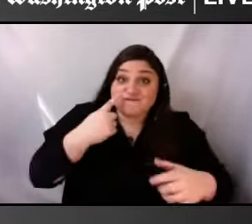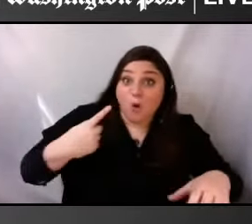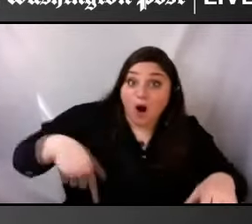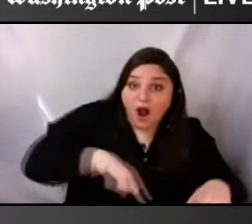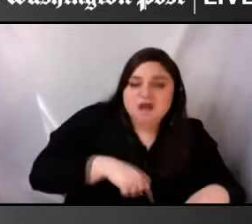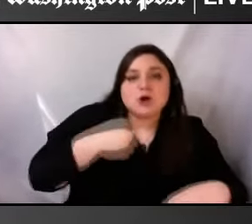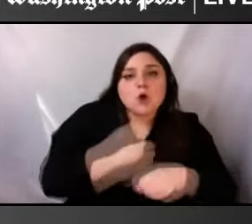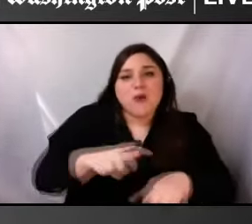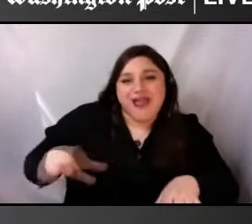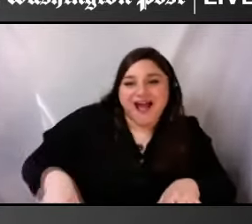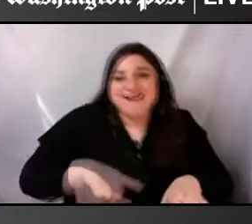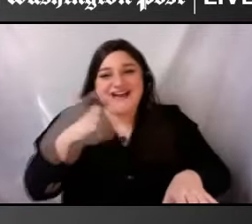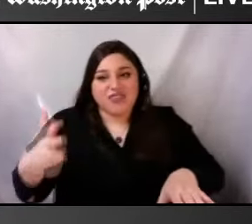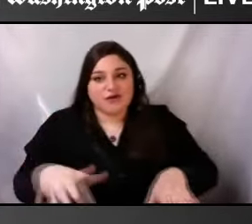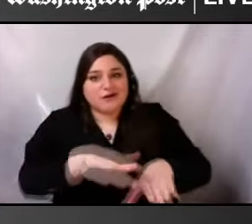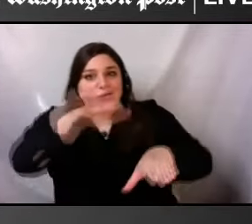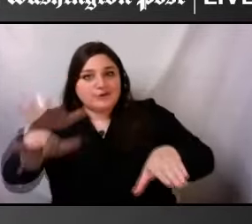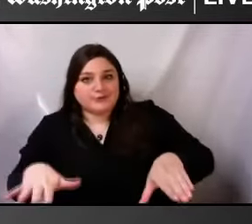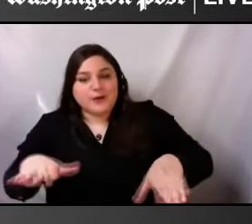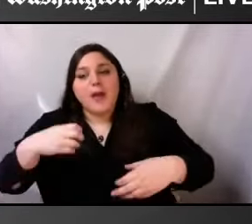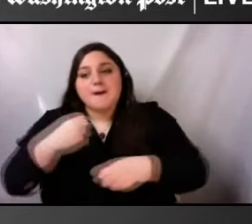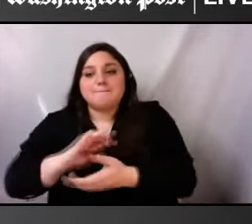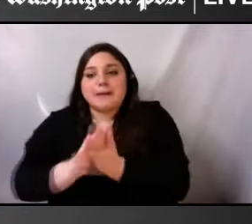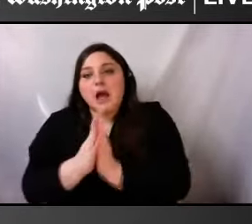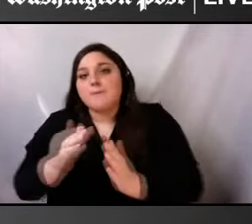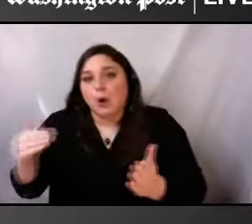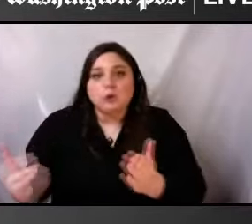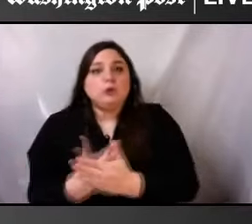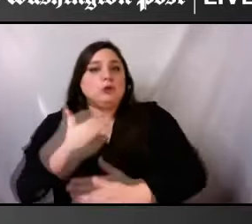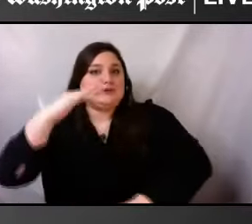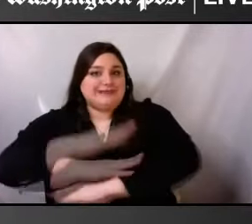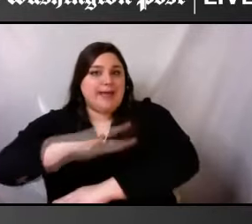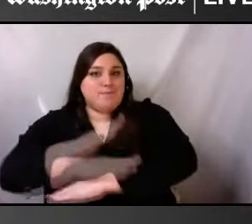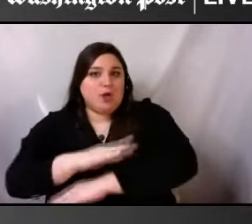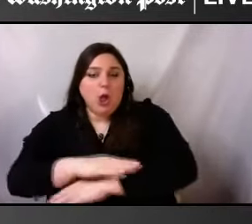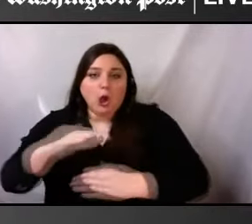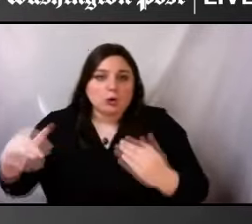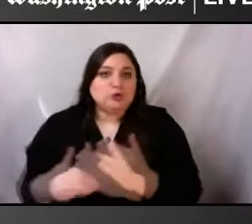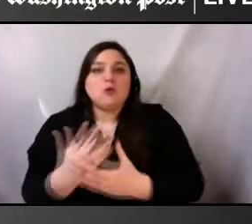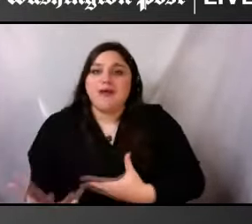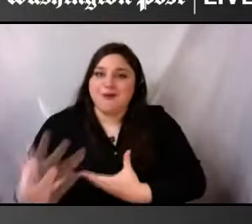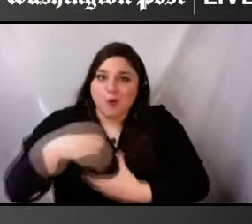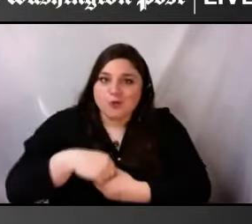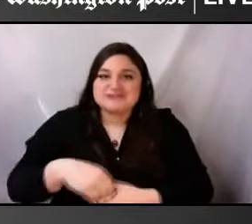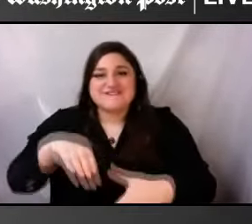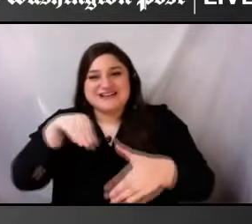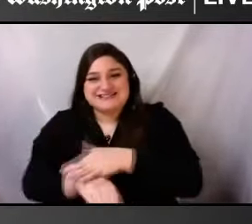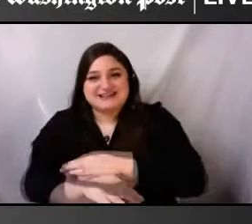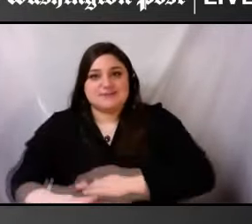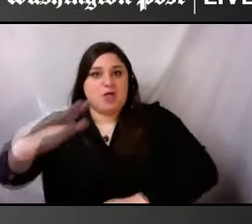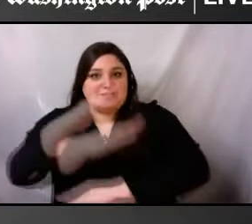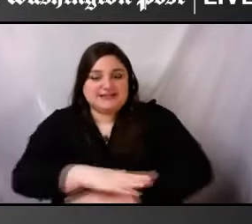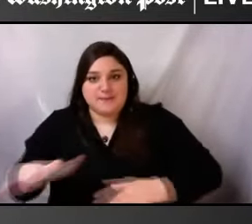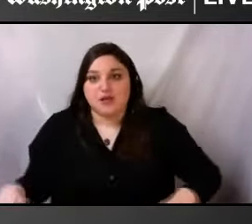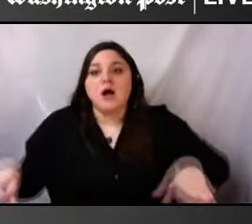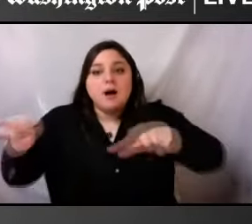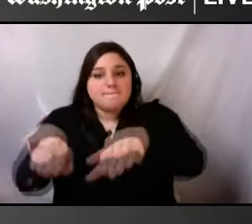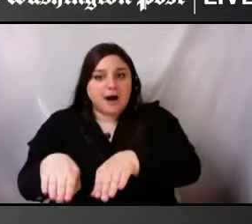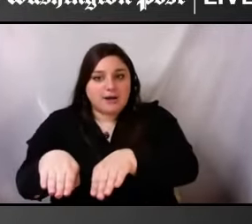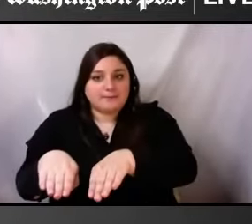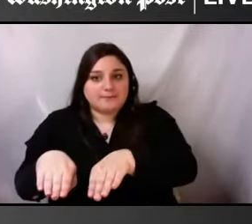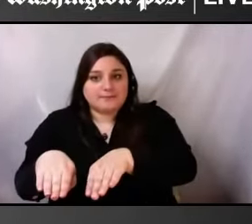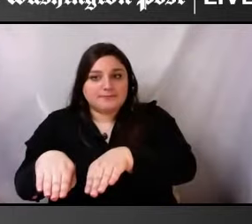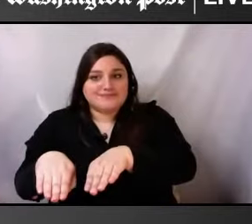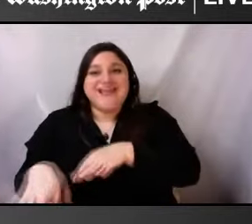-create a new table, an inclusive table, an accessible table, and stop expecting people who are